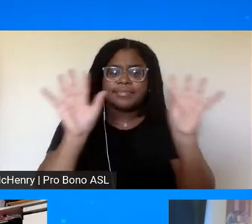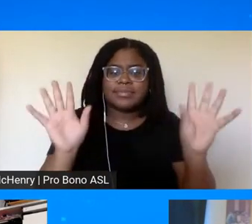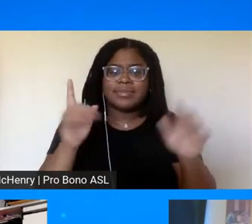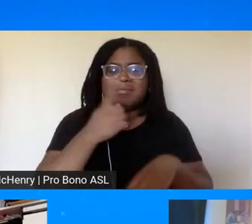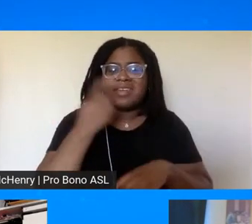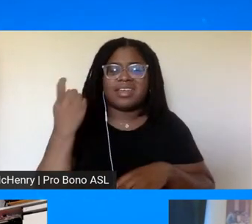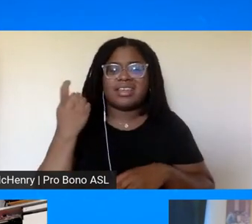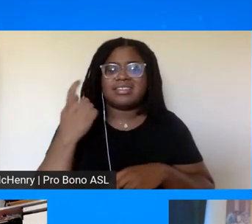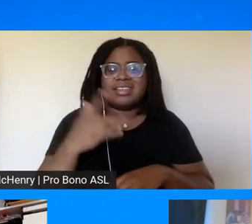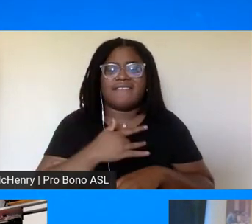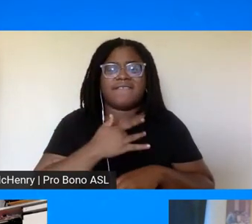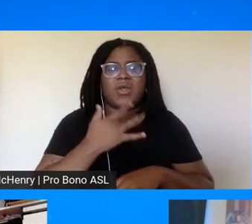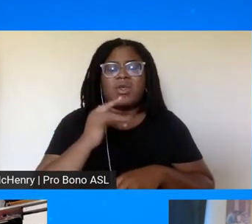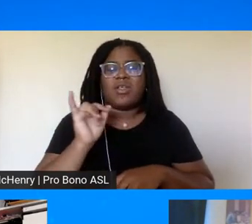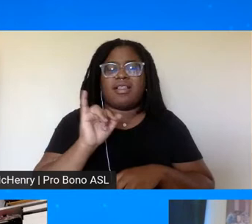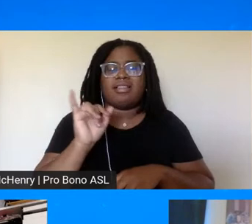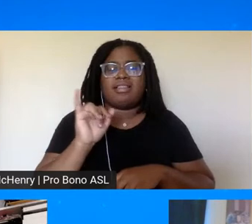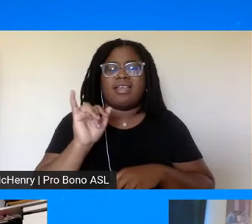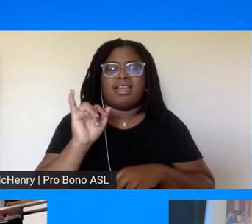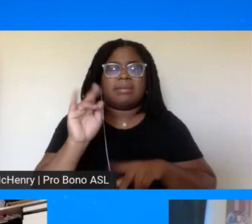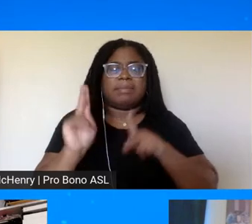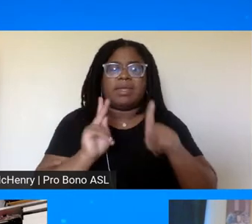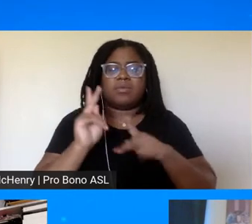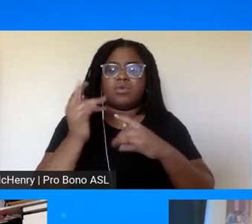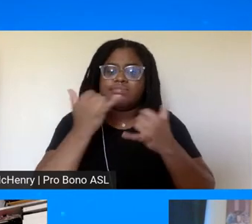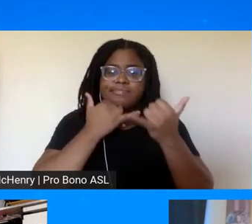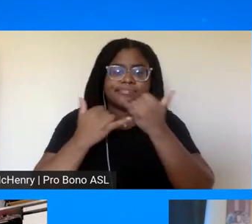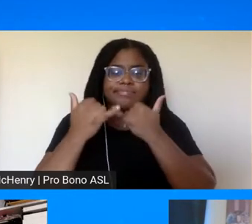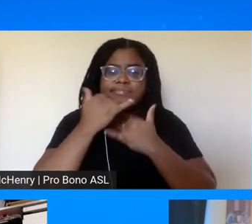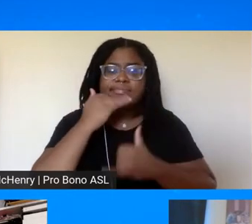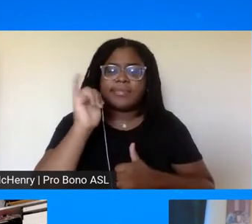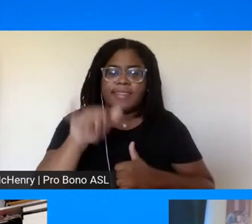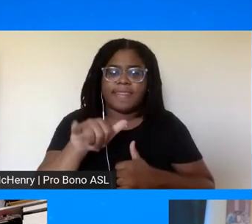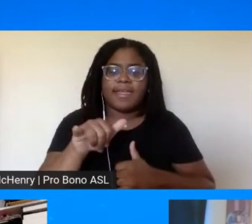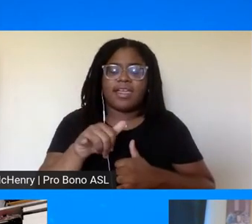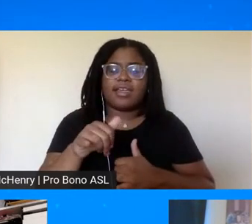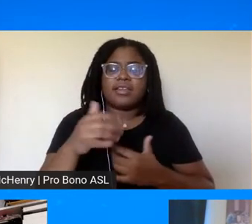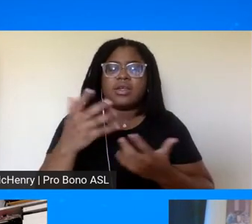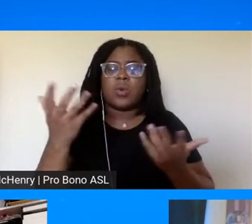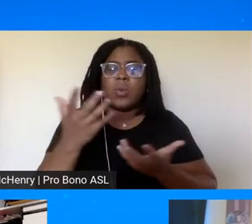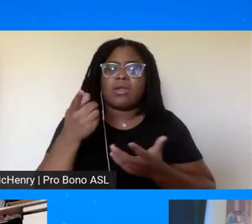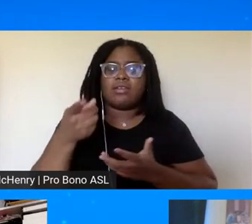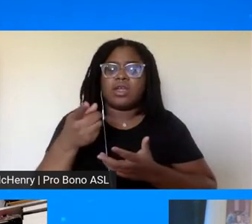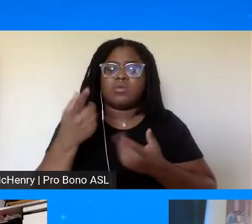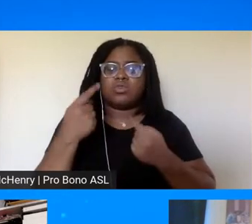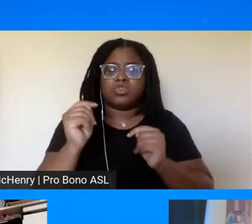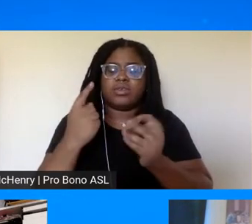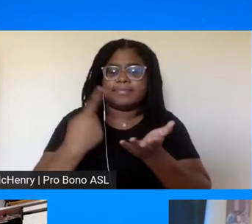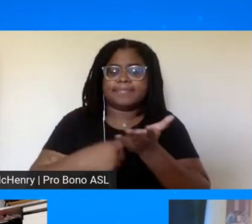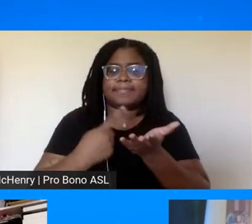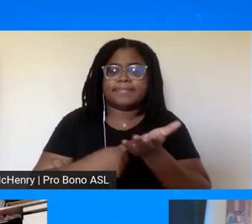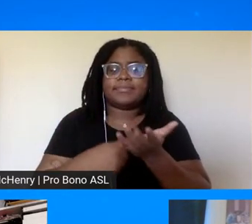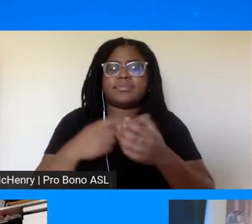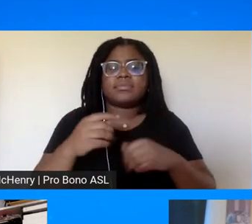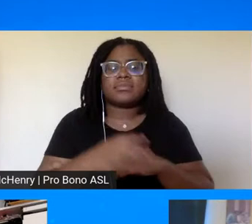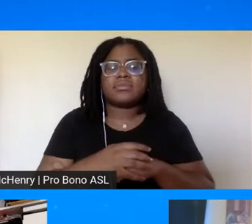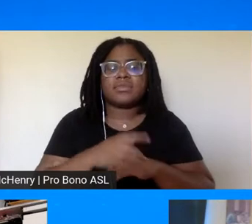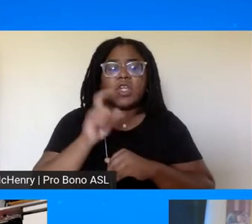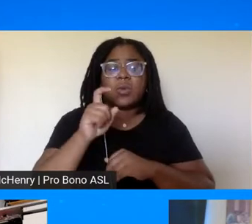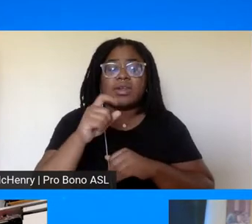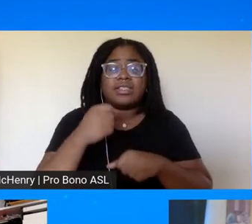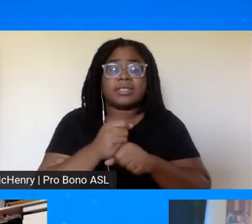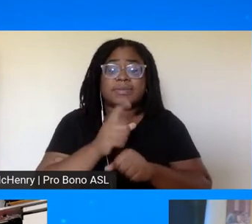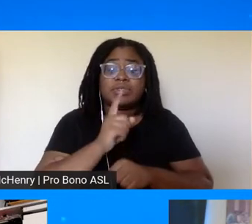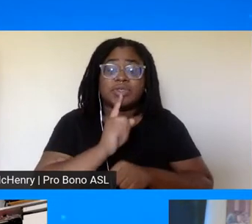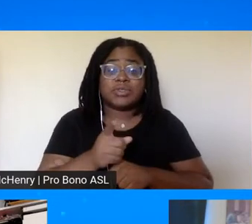think a willful misunderstanding of what he was articulating that we just need to be sure